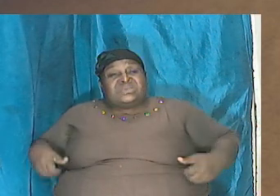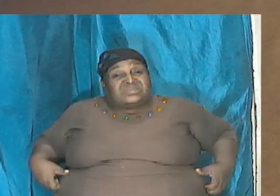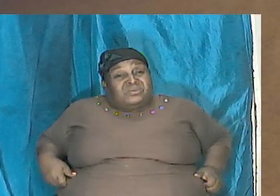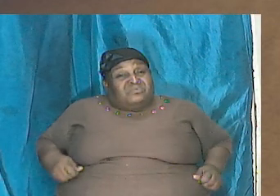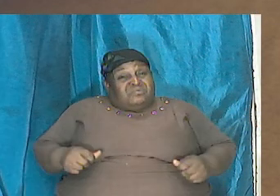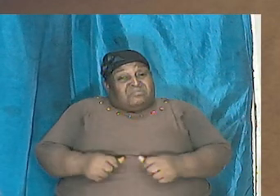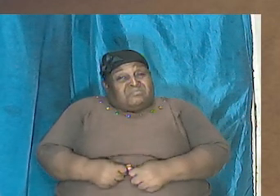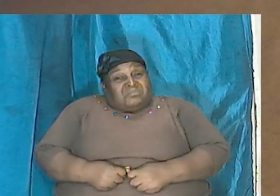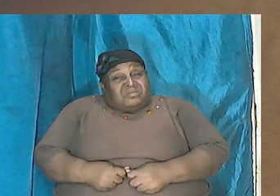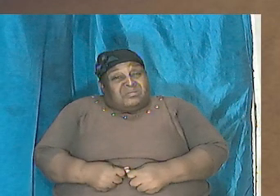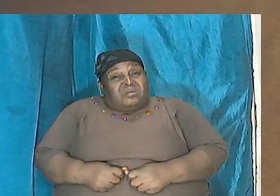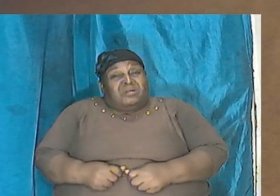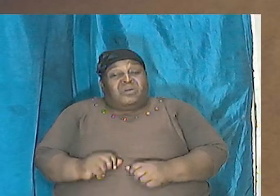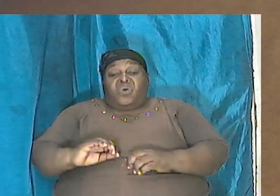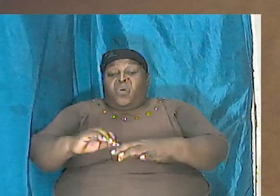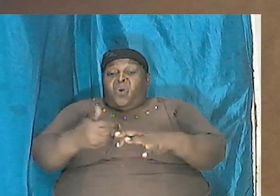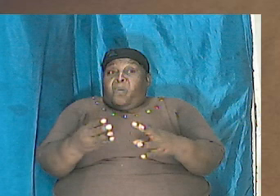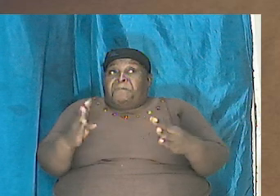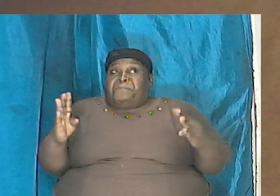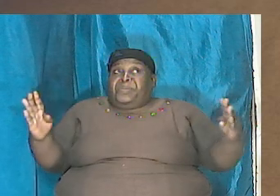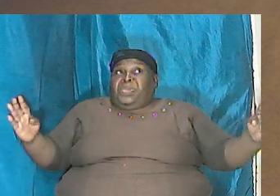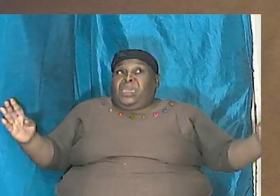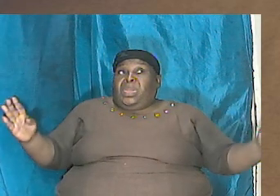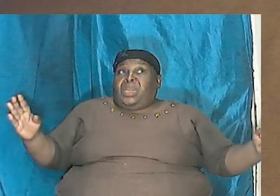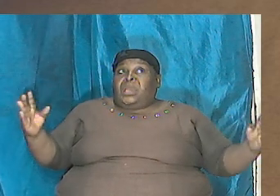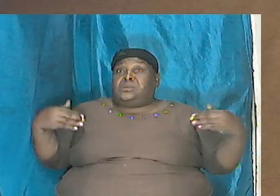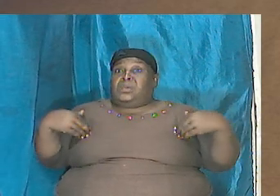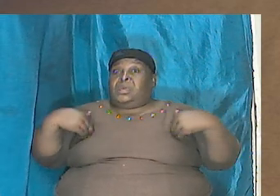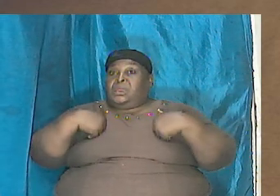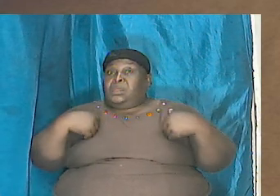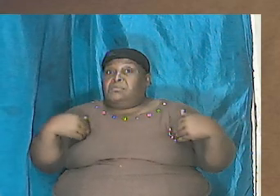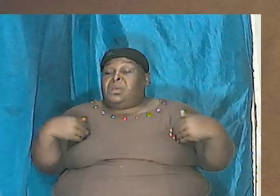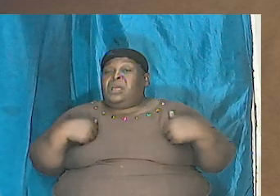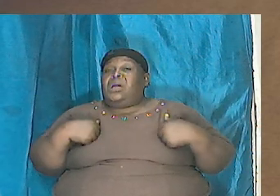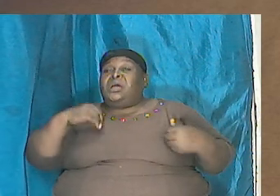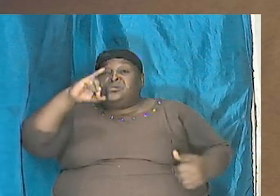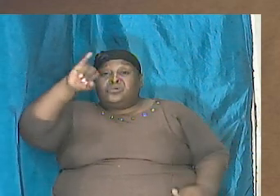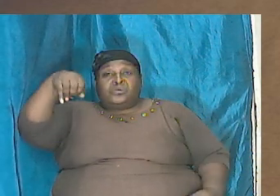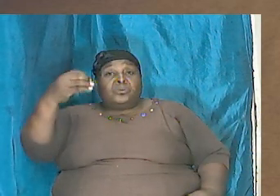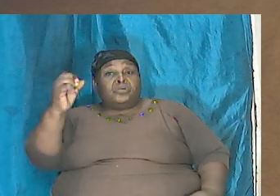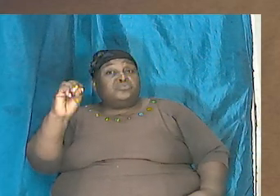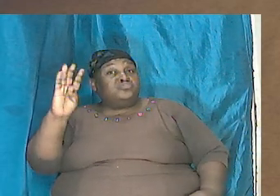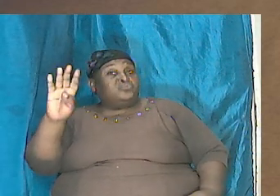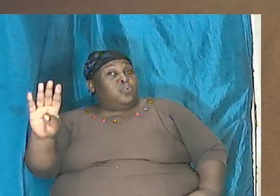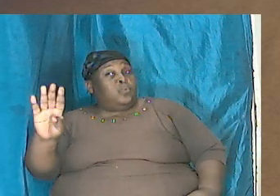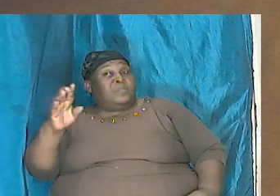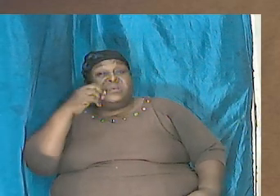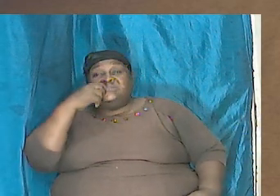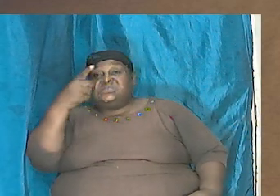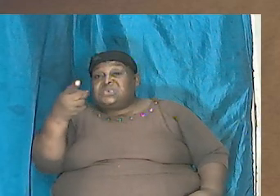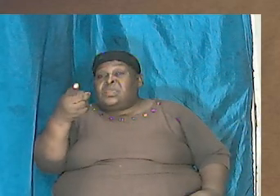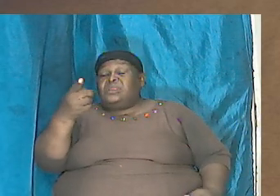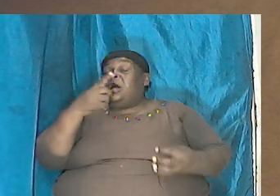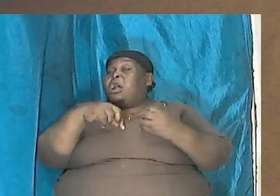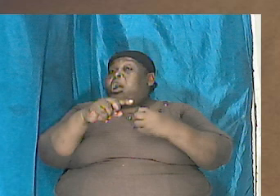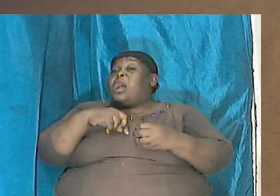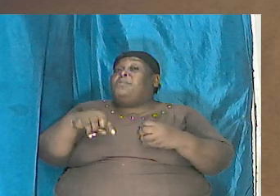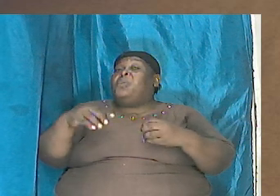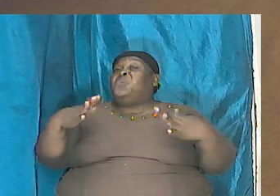massively powerful he is and look here Job now in describing this massive beast